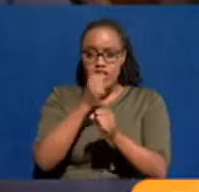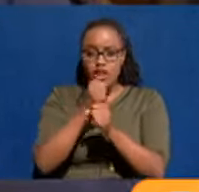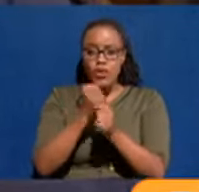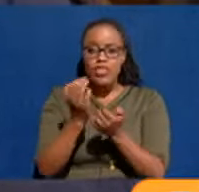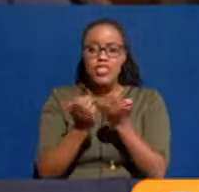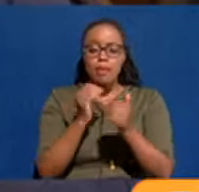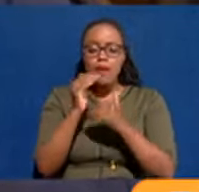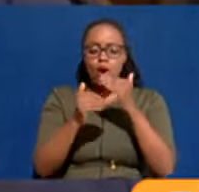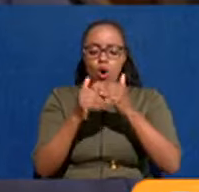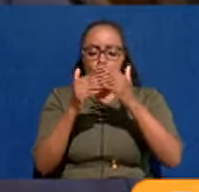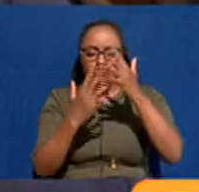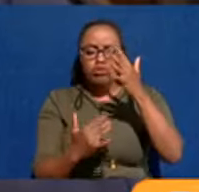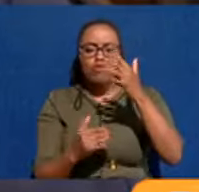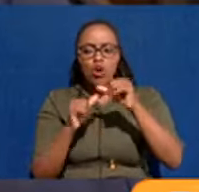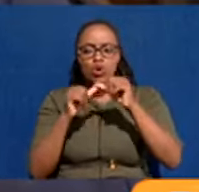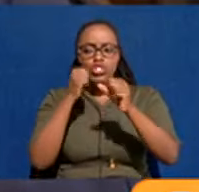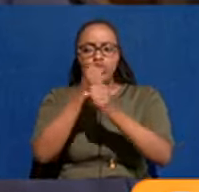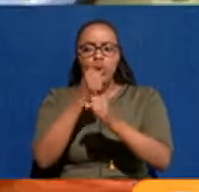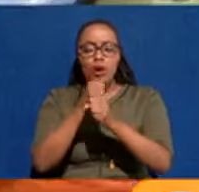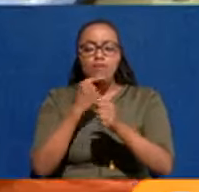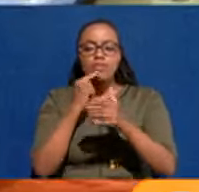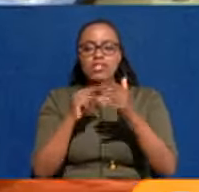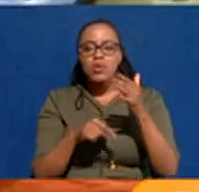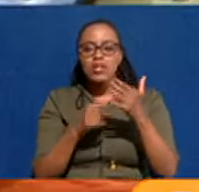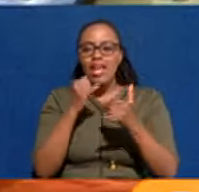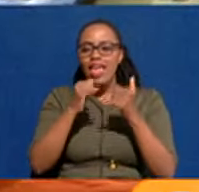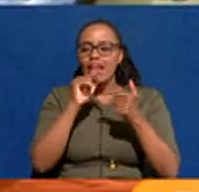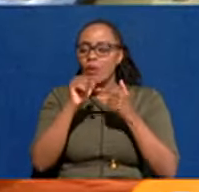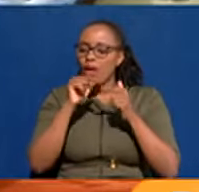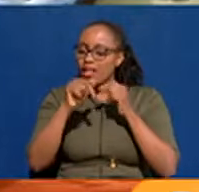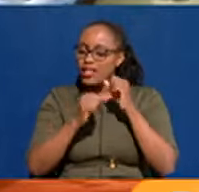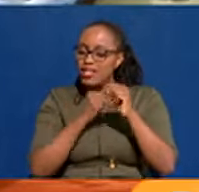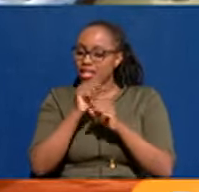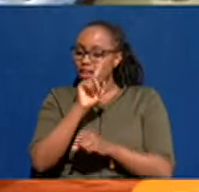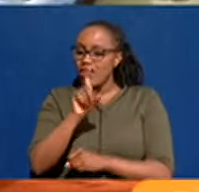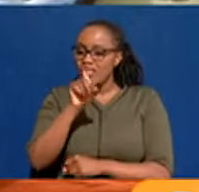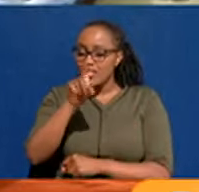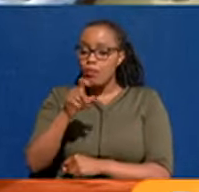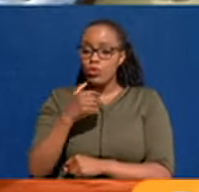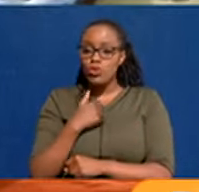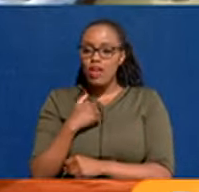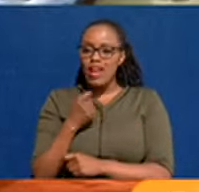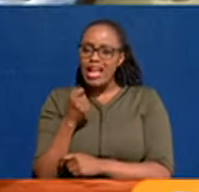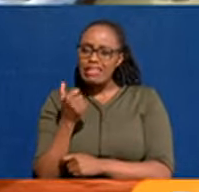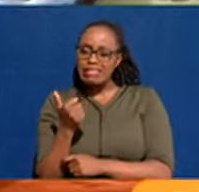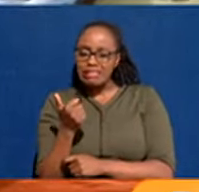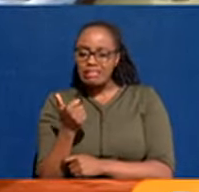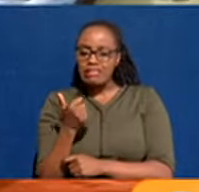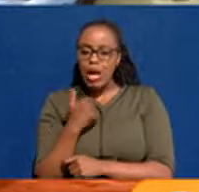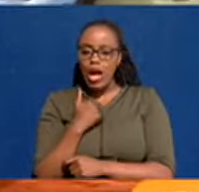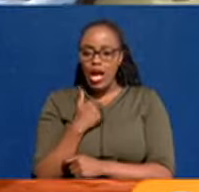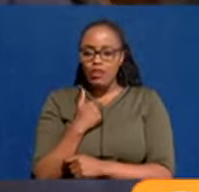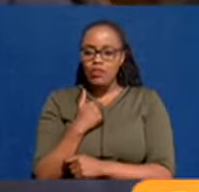So all that piece of work is going on. Okay. So you're projecting this end of this year? Yes, we should have at least the